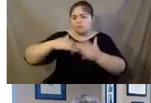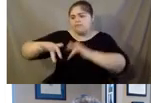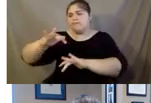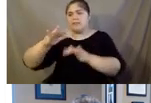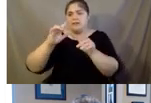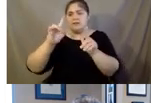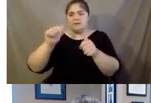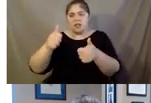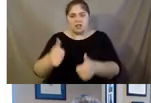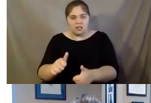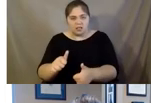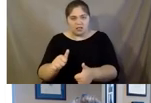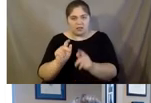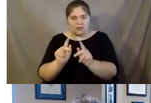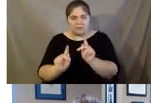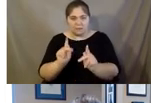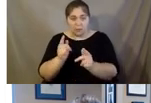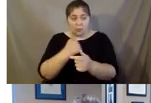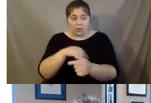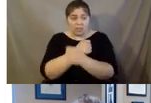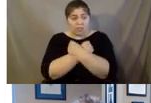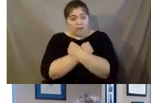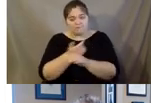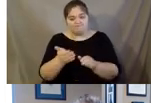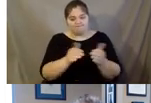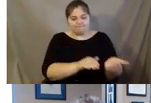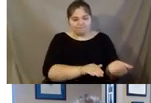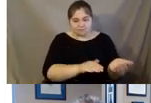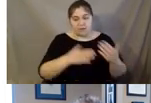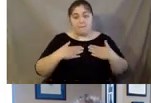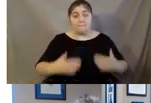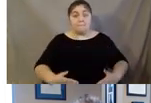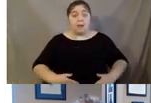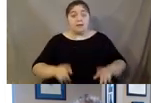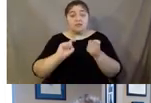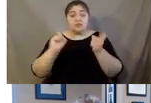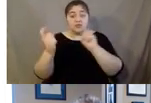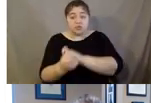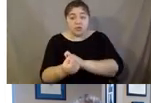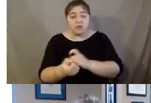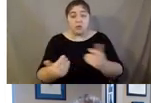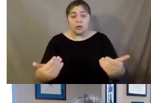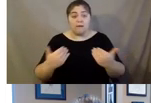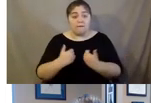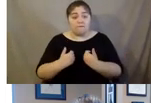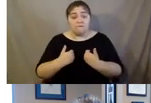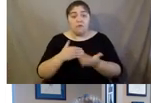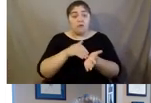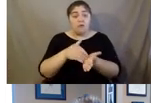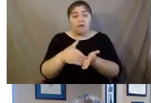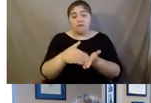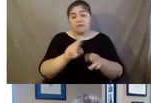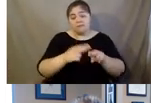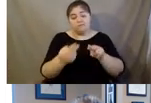people that we love. As we age, our bodies change, and we have often a decreased